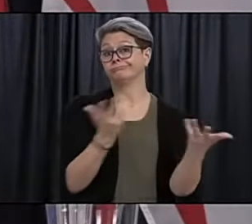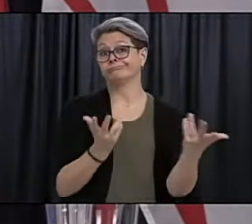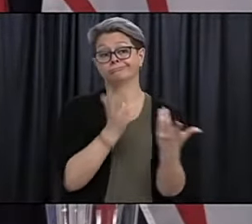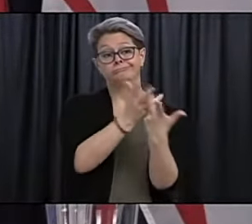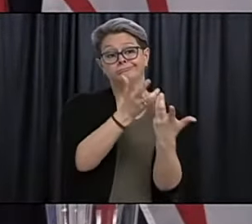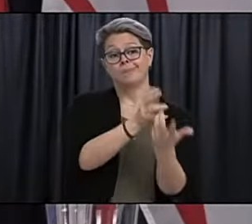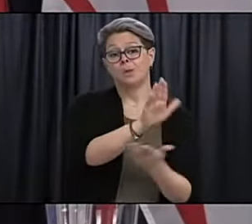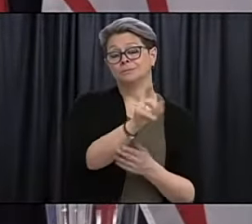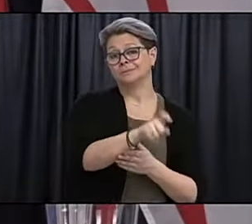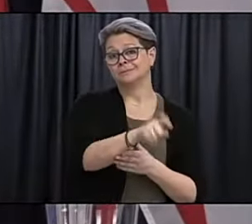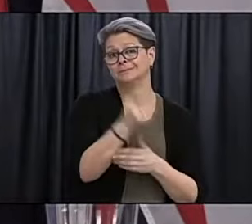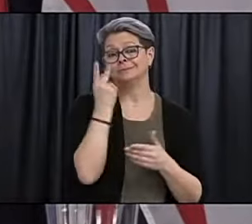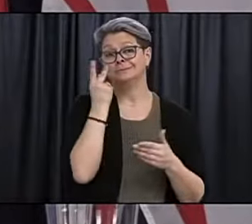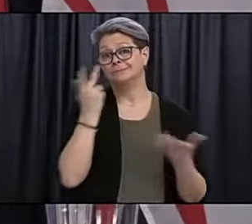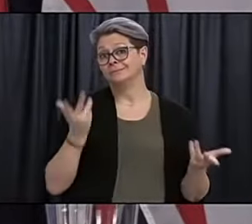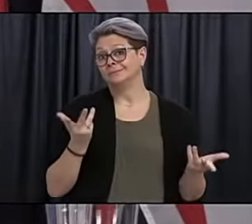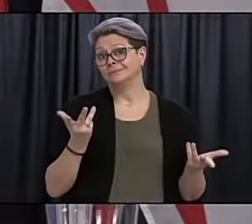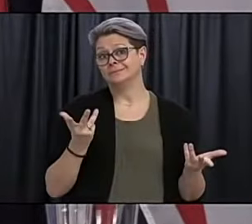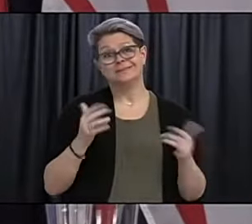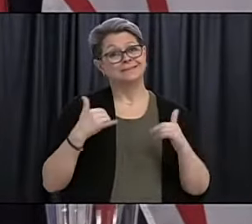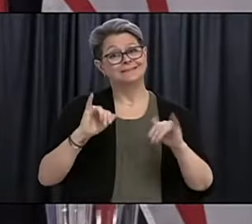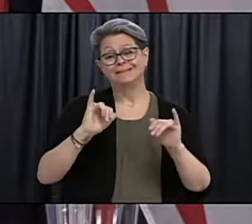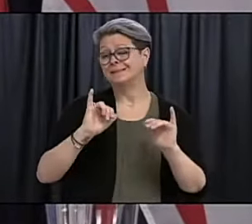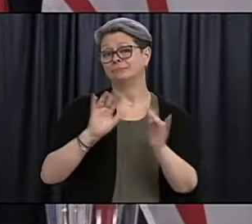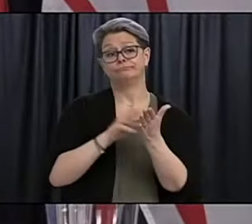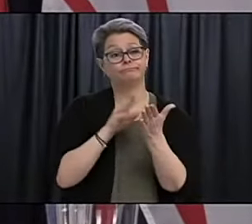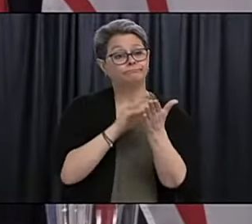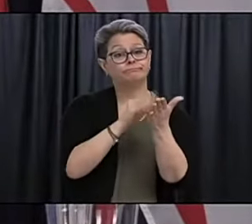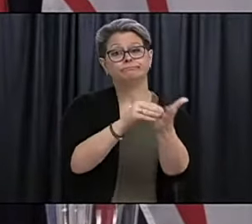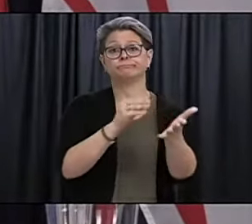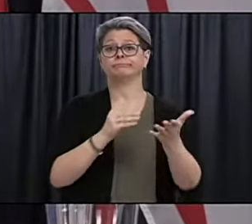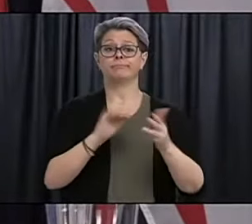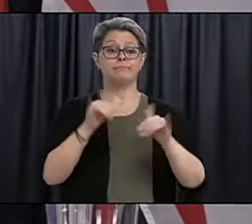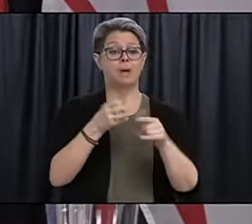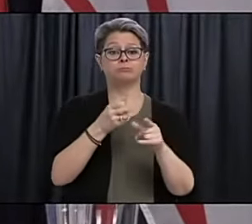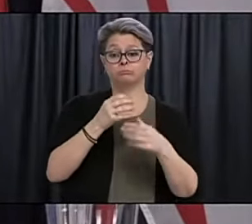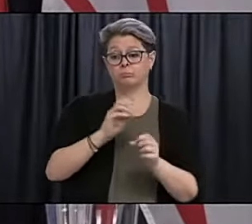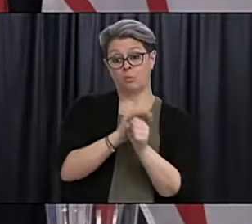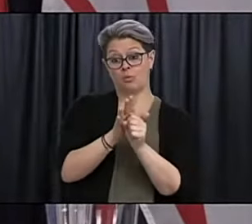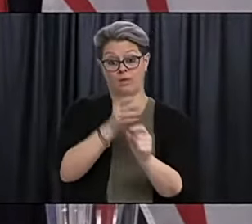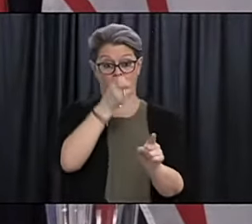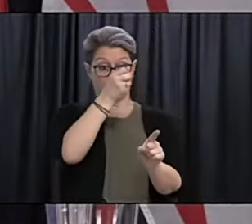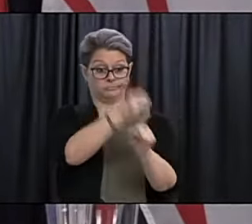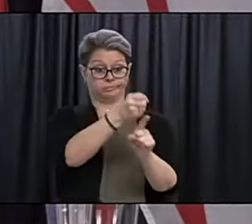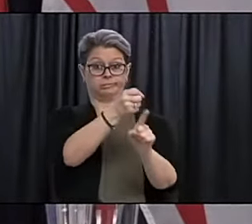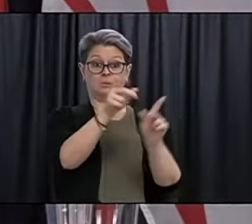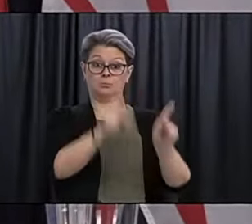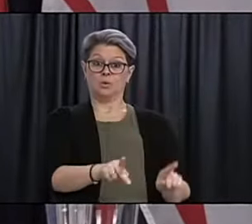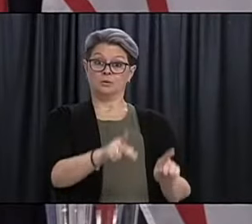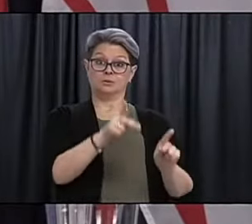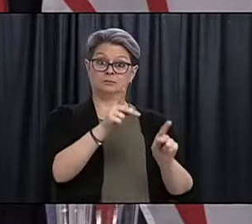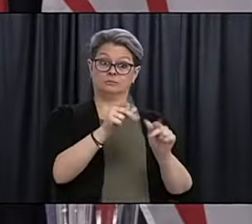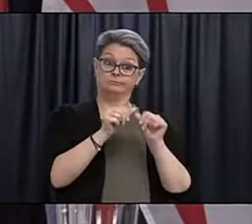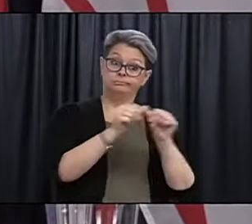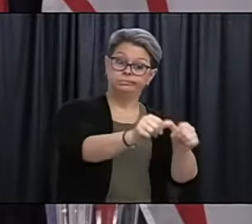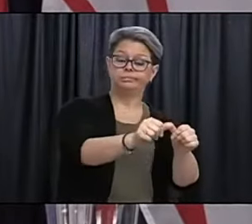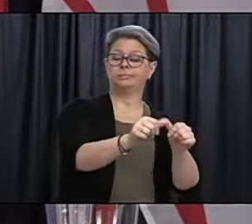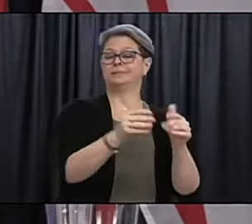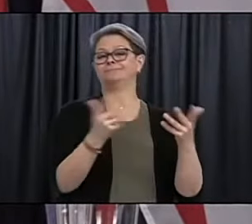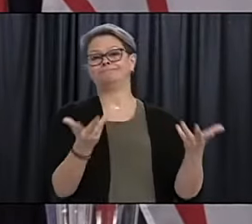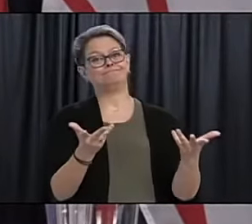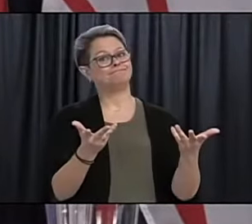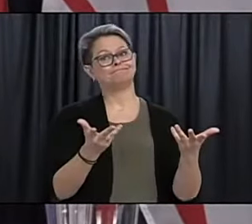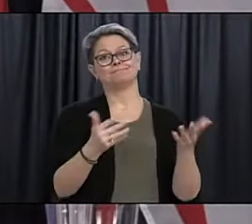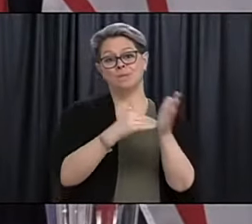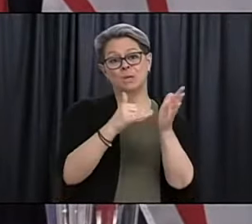know that there has been reports, and we're still learning, of course, the long-term effects and impacts of COVID-19, but the department and our health